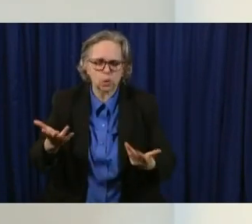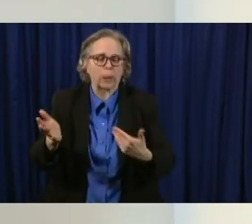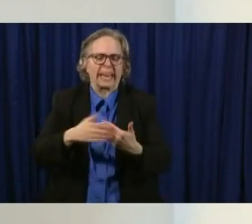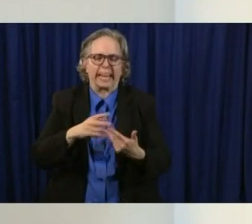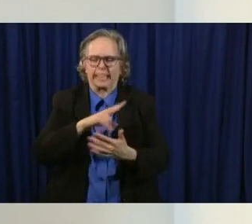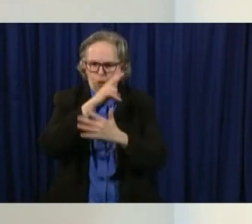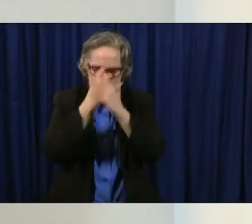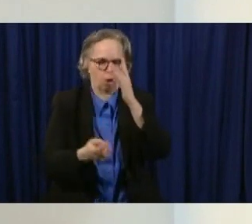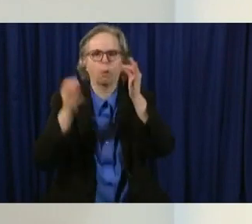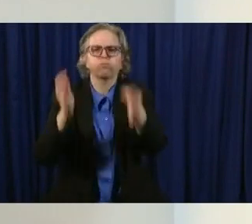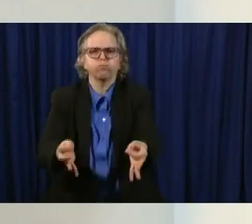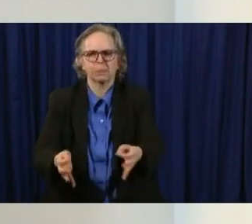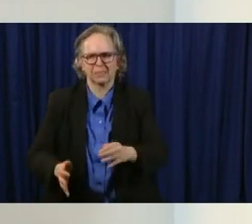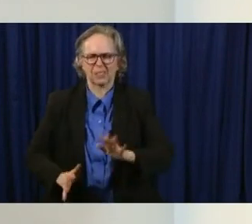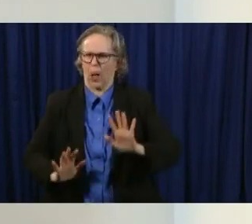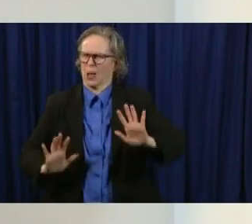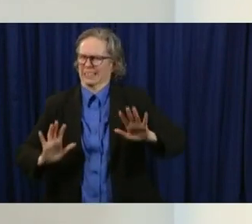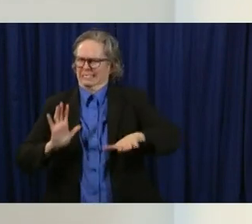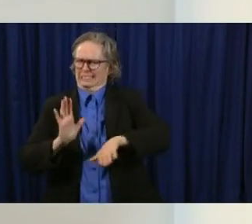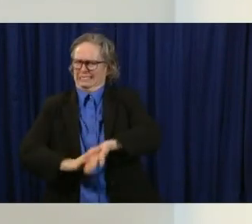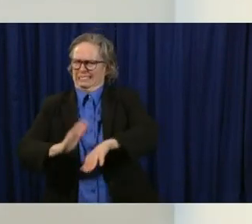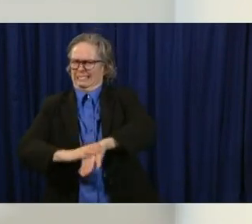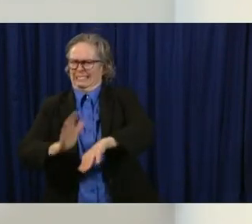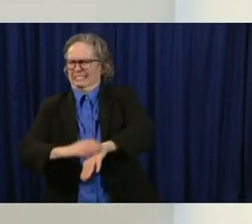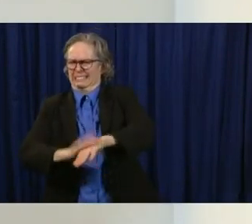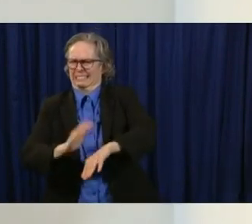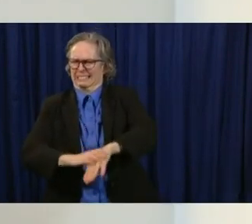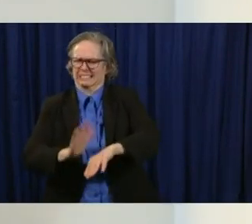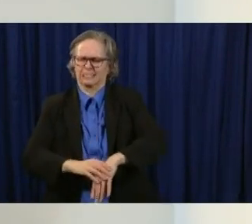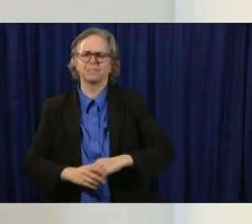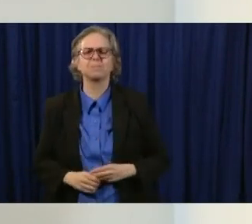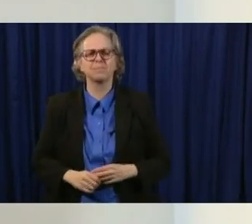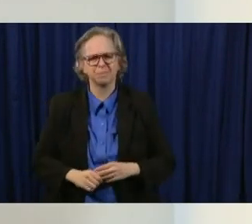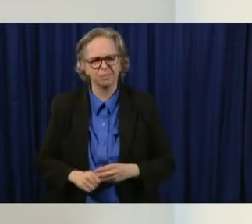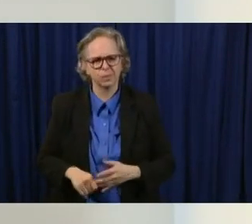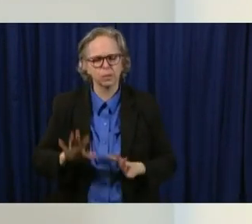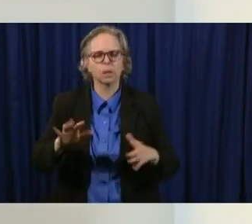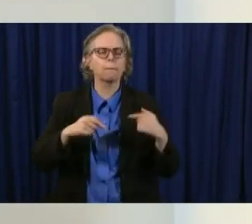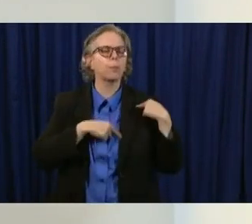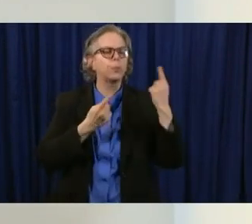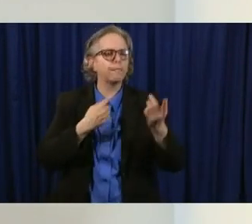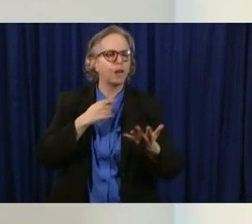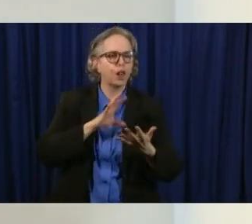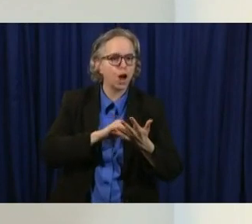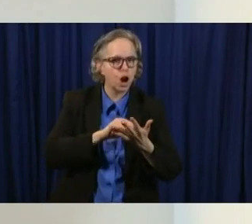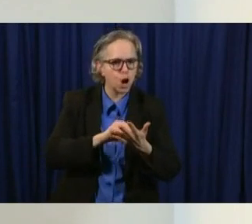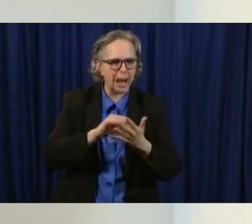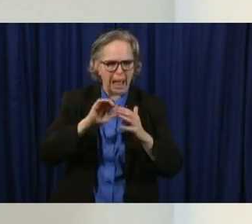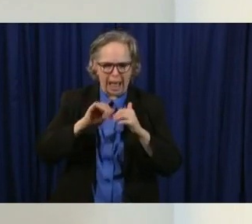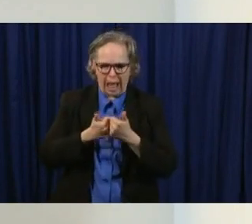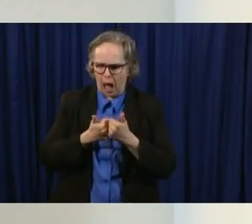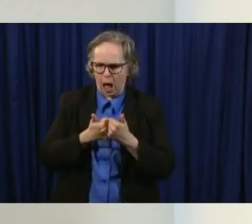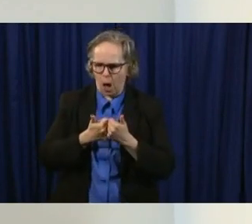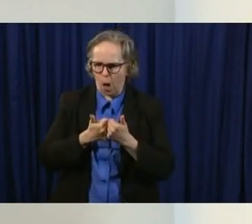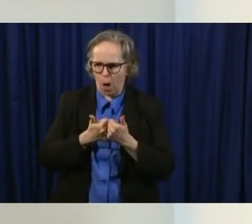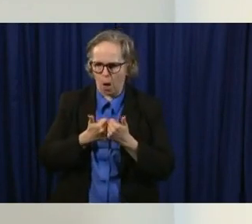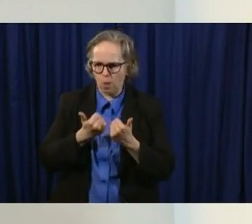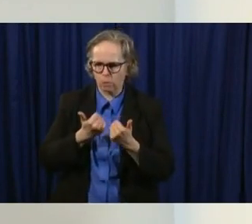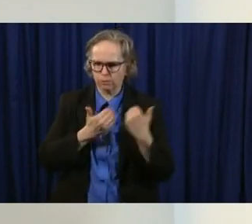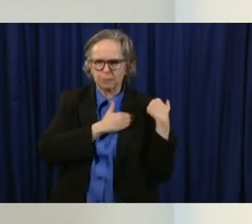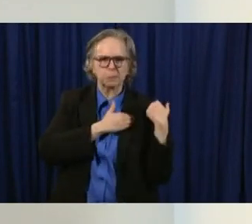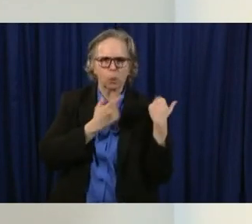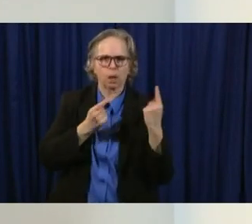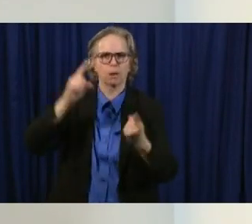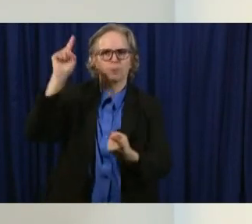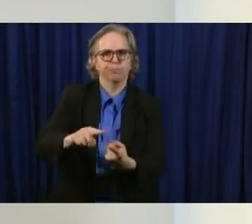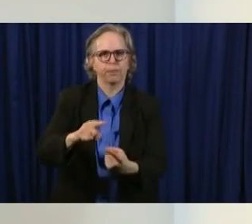we also have learned how to reduce risk. And that's what the governor outlined. That is a risk management, uh, proposal that helps